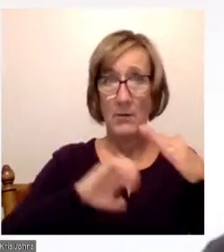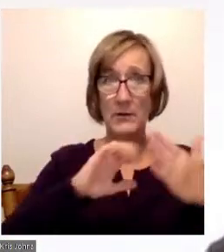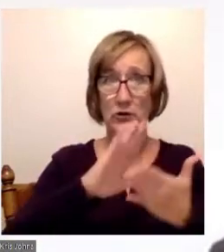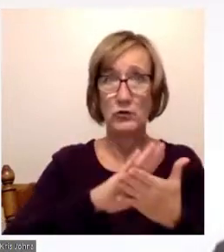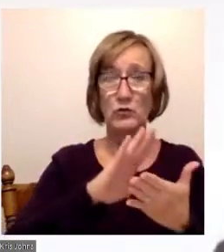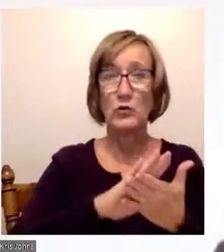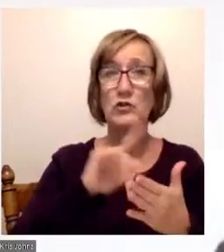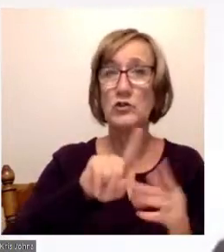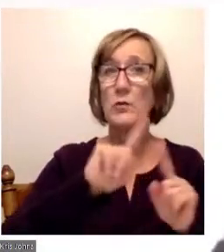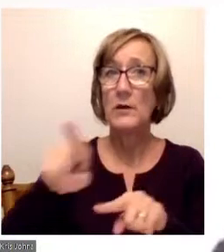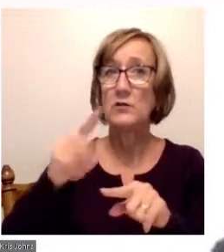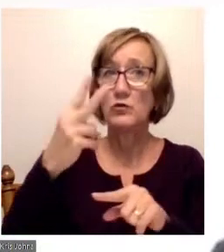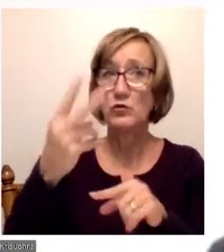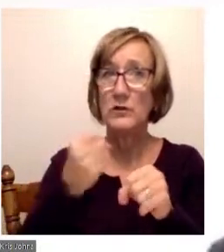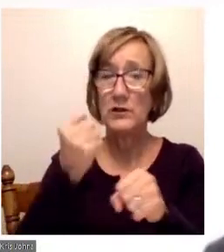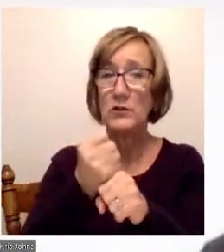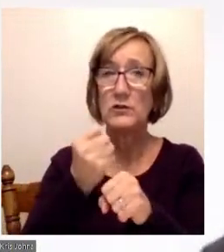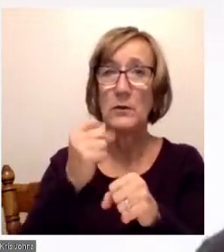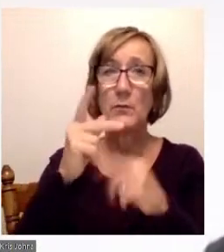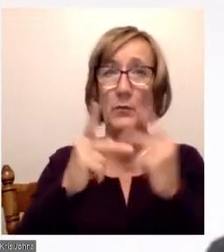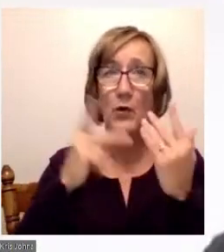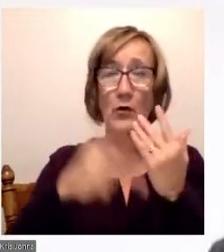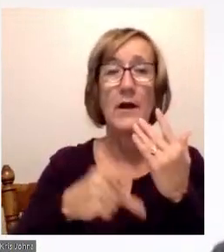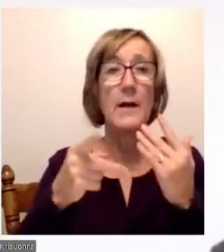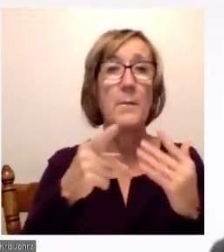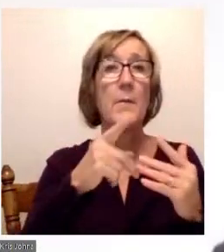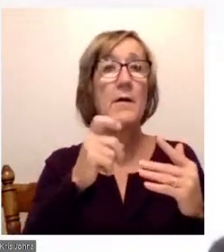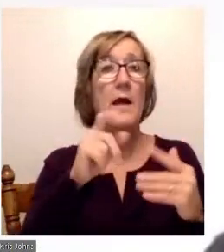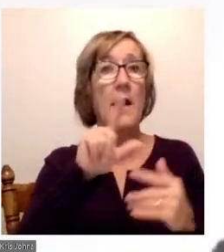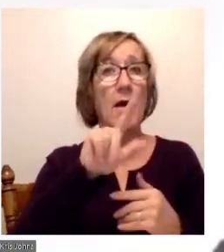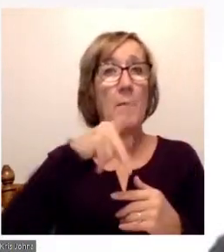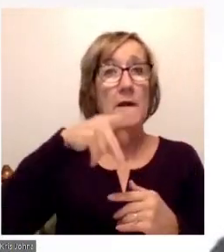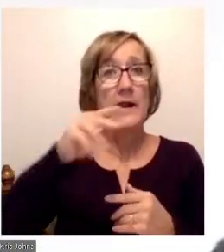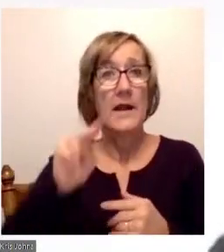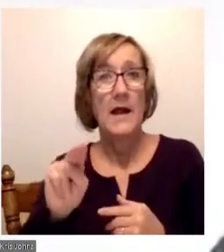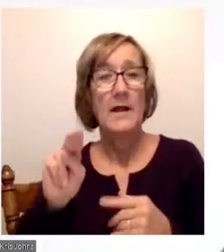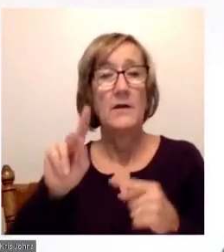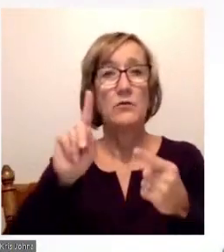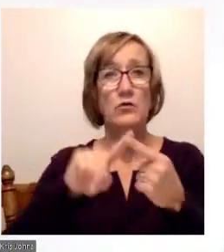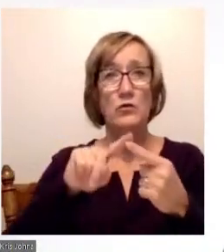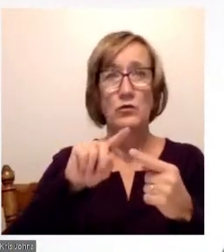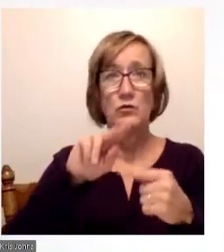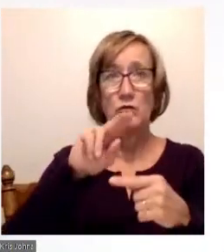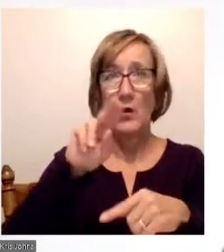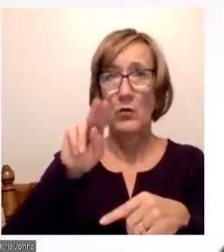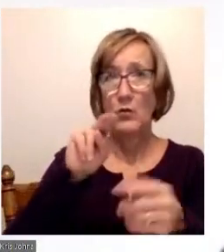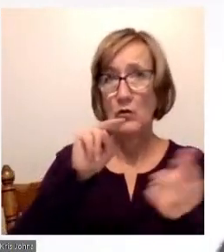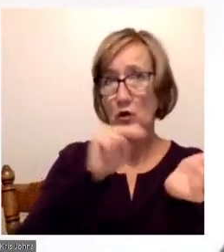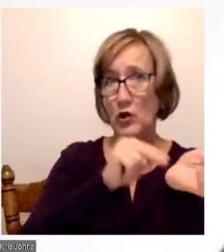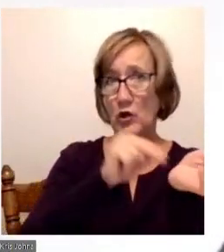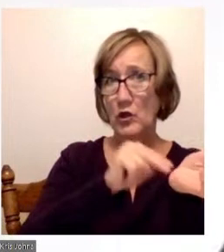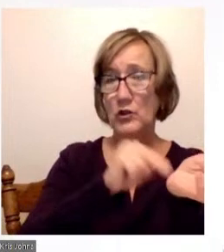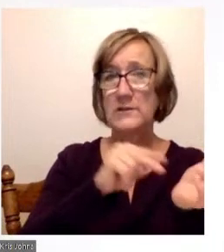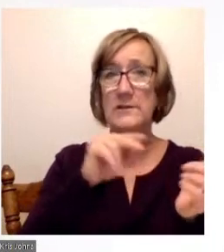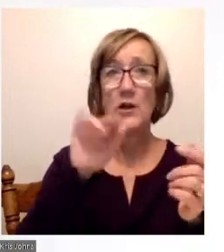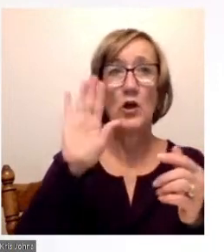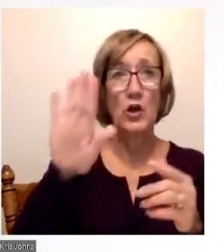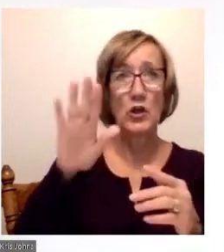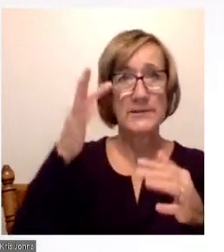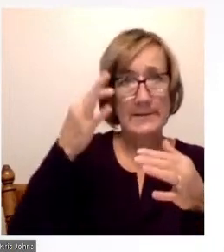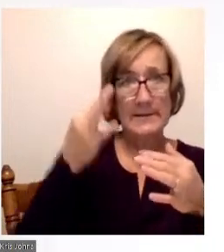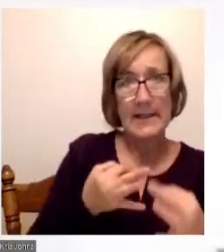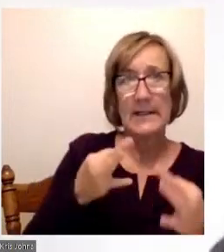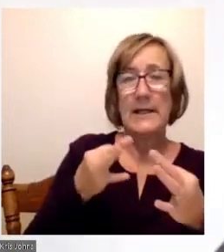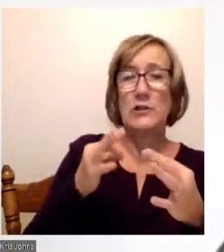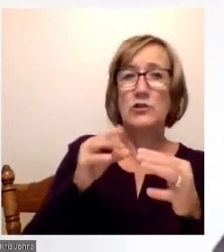where she went from being an LPN to a registered nurse. And because of her hard work and dedication and that sacrifice, it allowed us to lead a solid